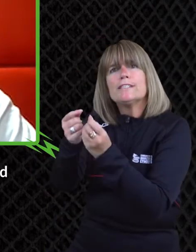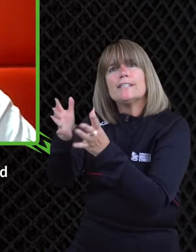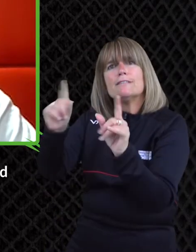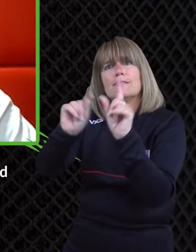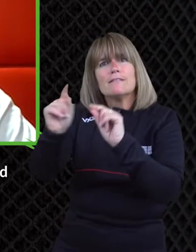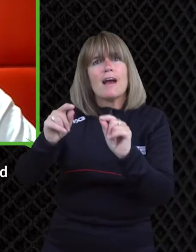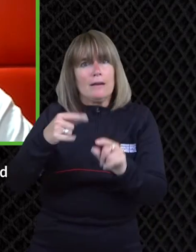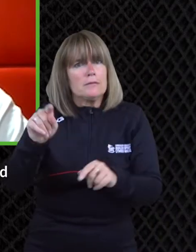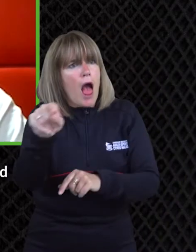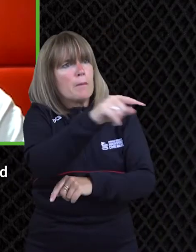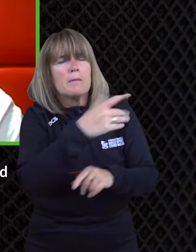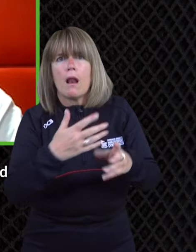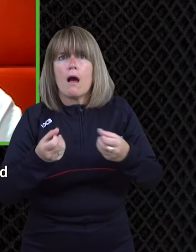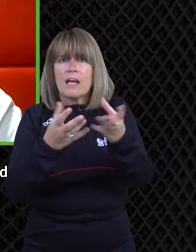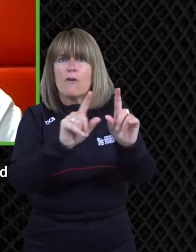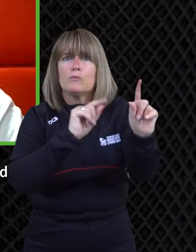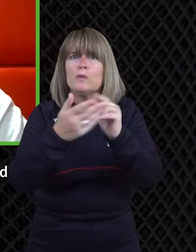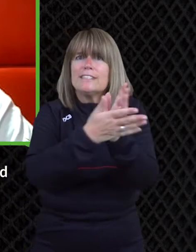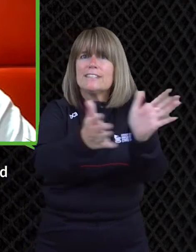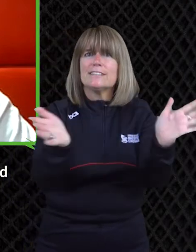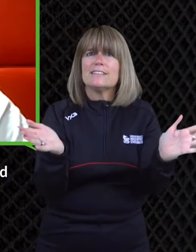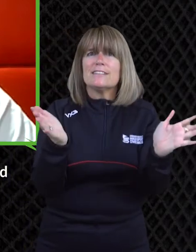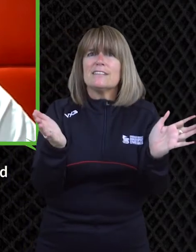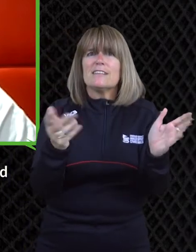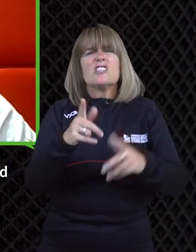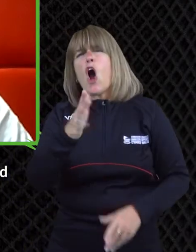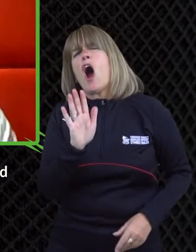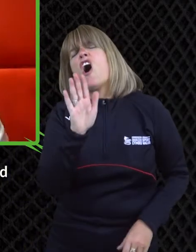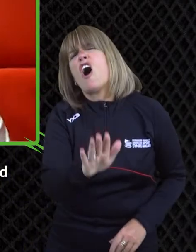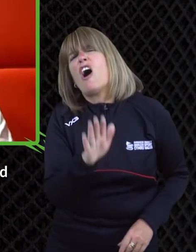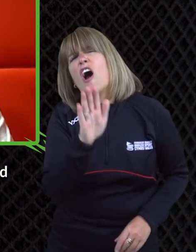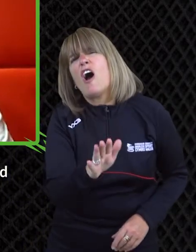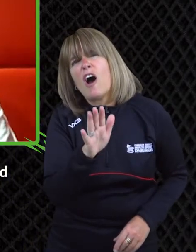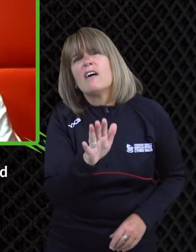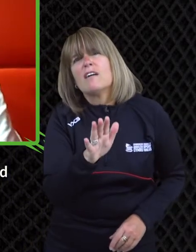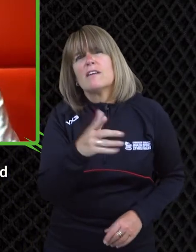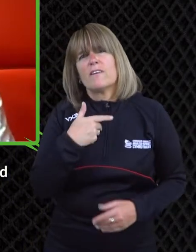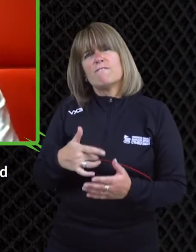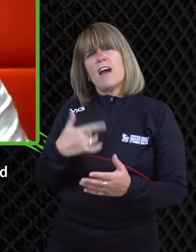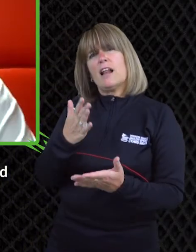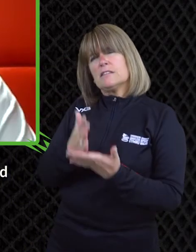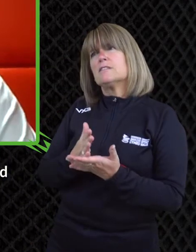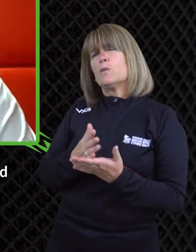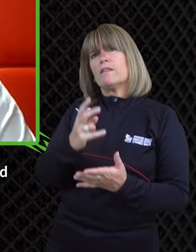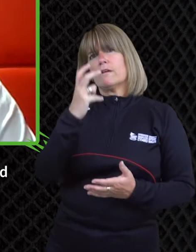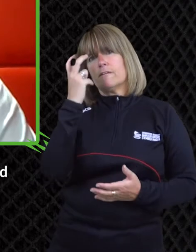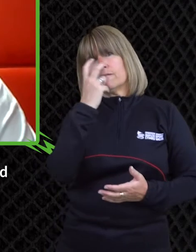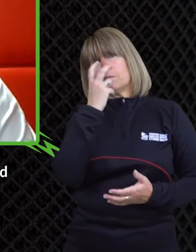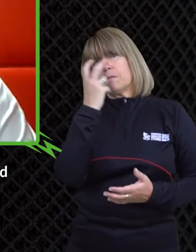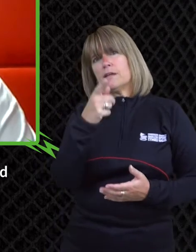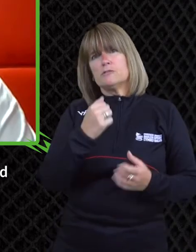brings them on leaps and bounds you know what my brother's autistic but you know his confidence grew